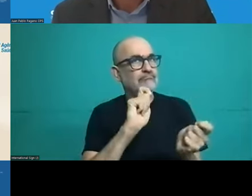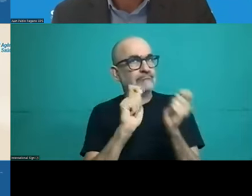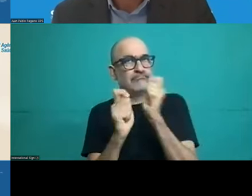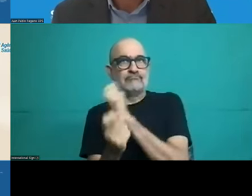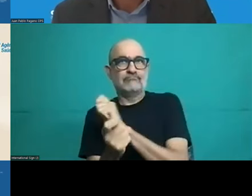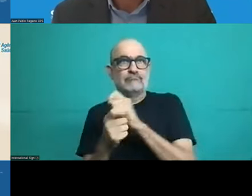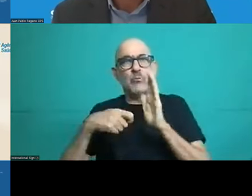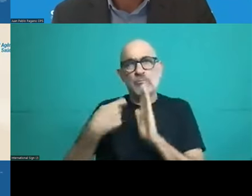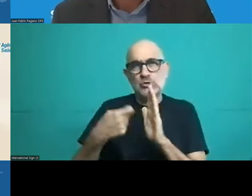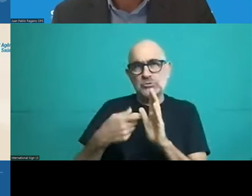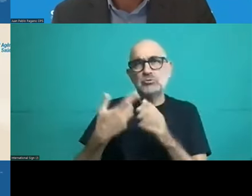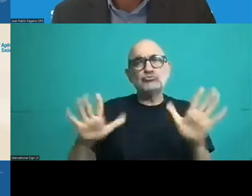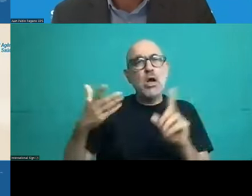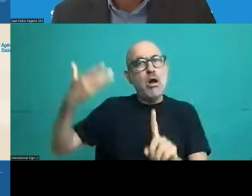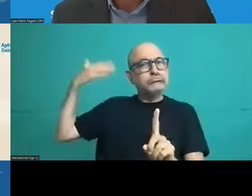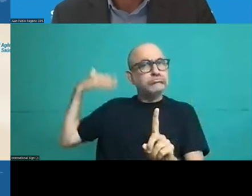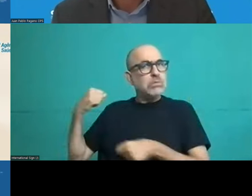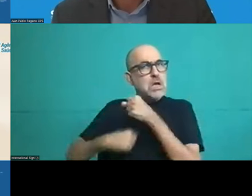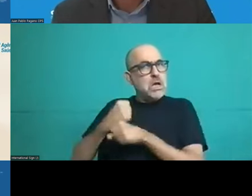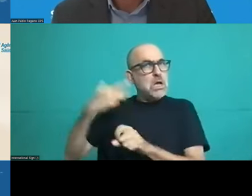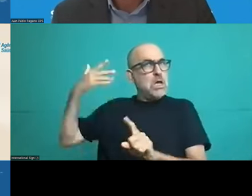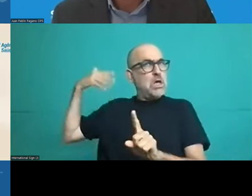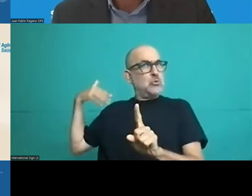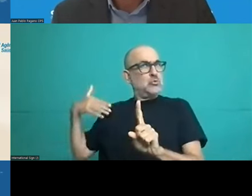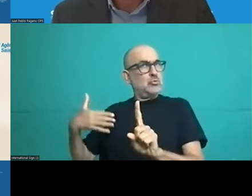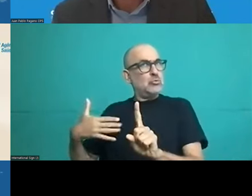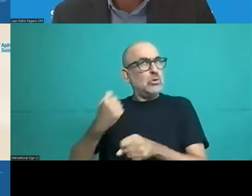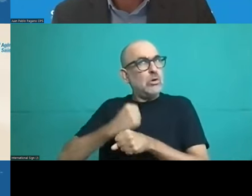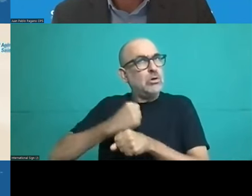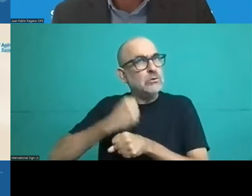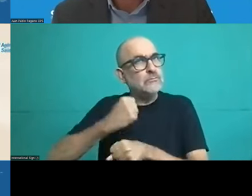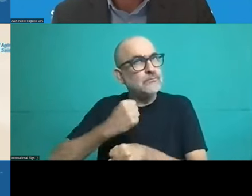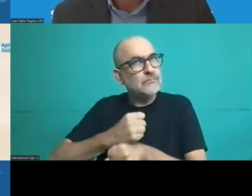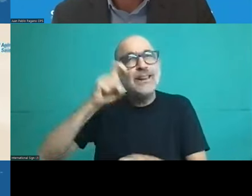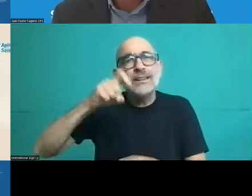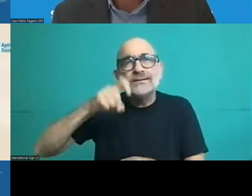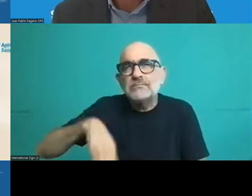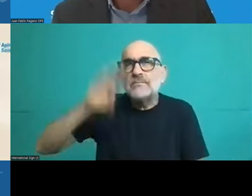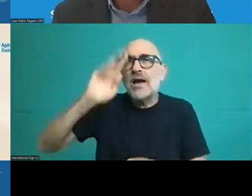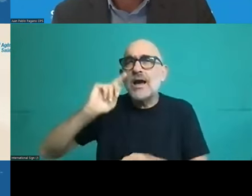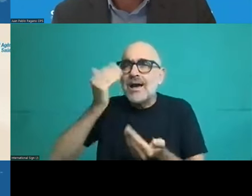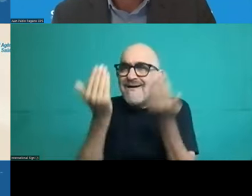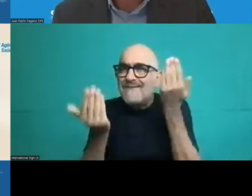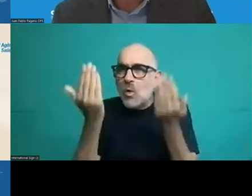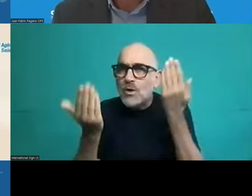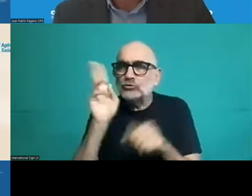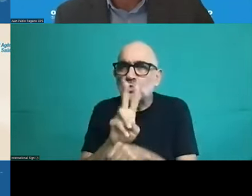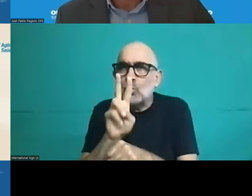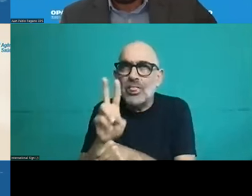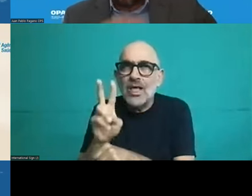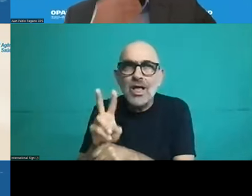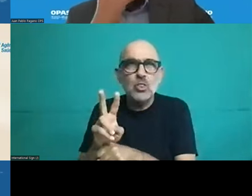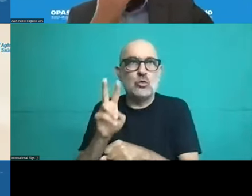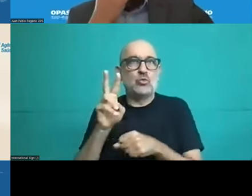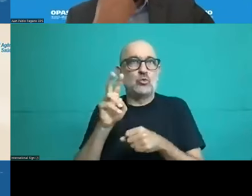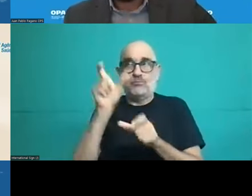years ago to assess uh uh care for on healthcare